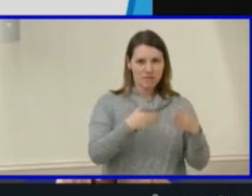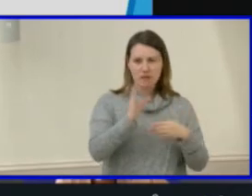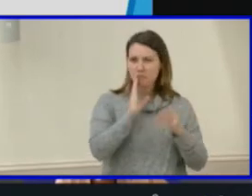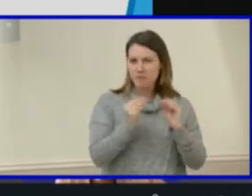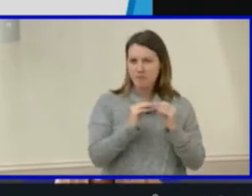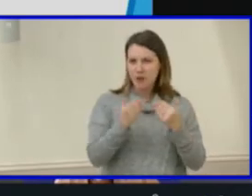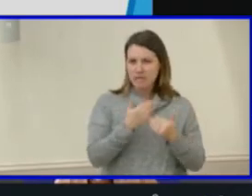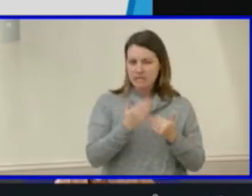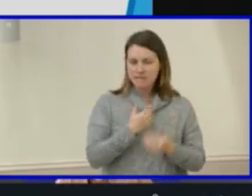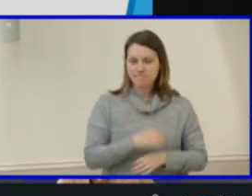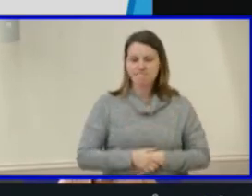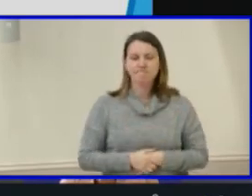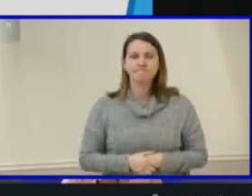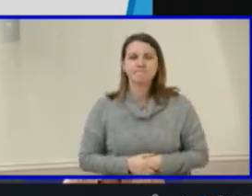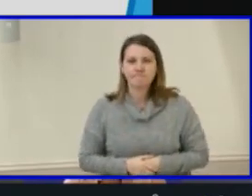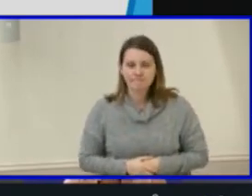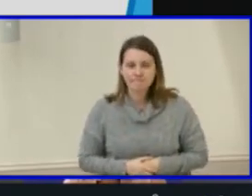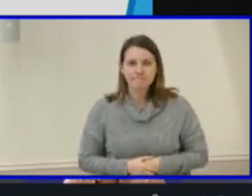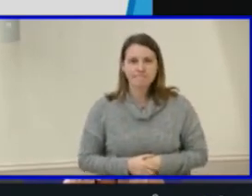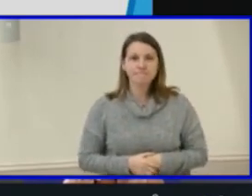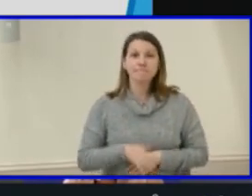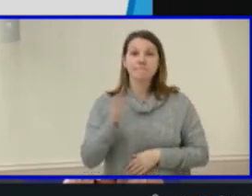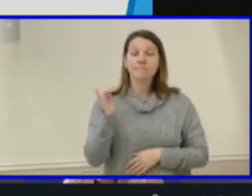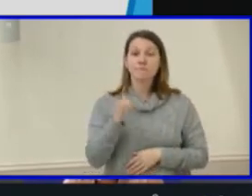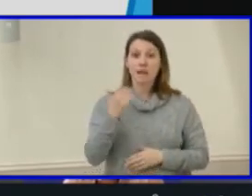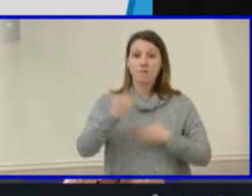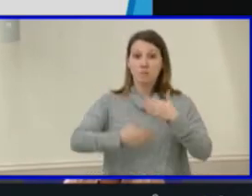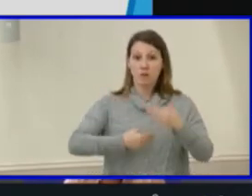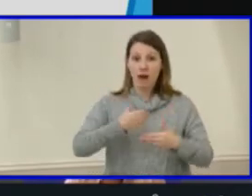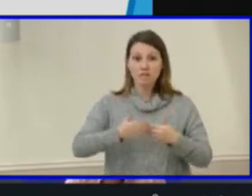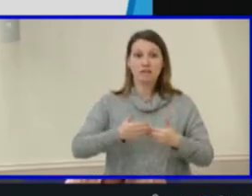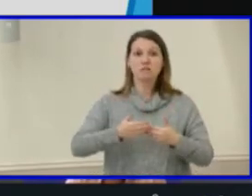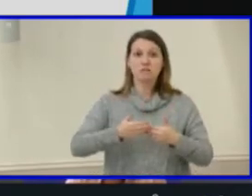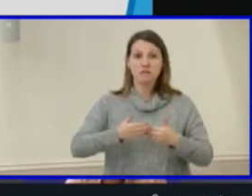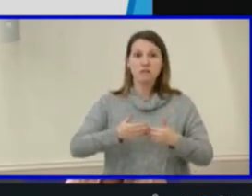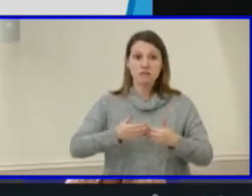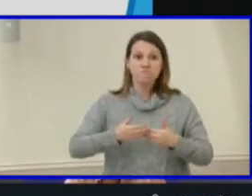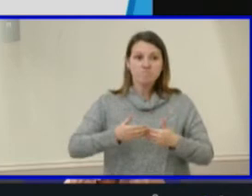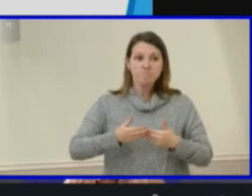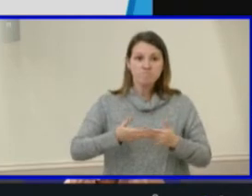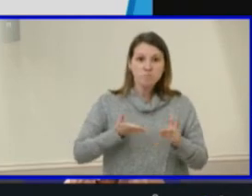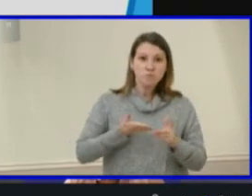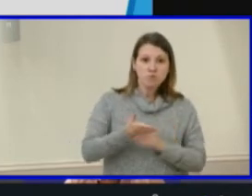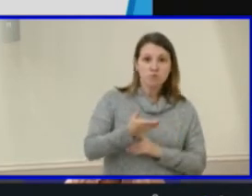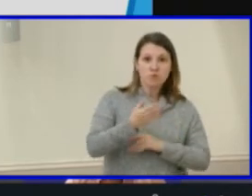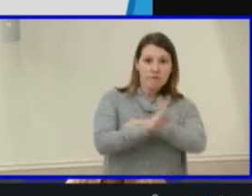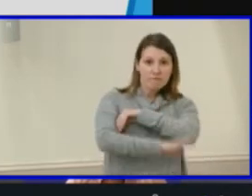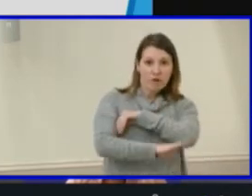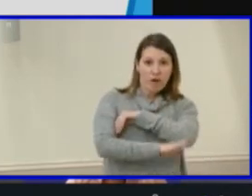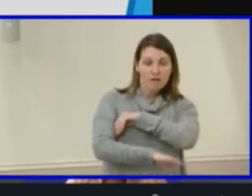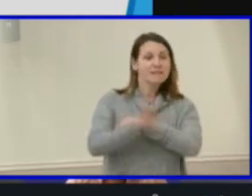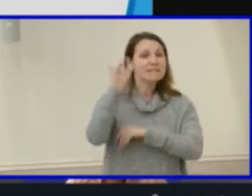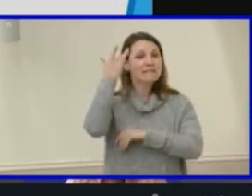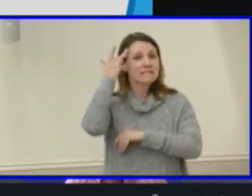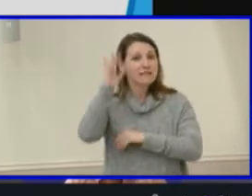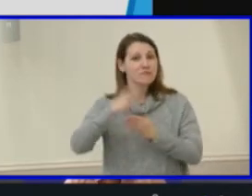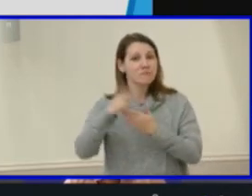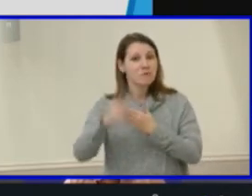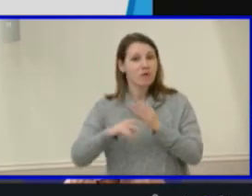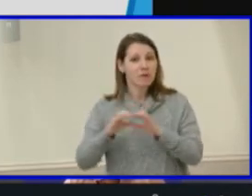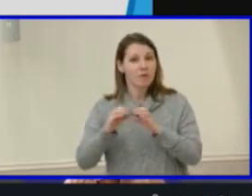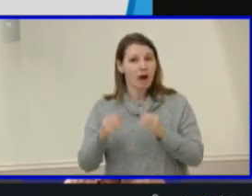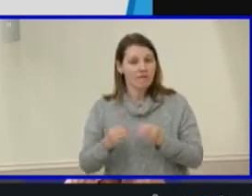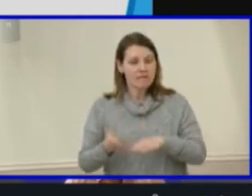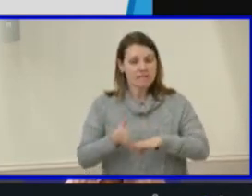As the Maggie L. Walker application process has progressed this fall, the Gifted Programs Office has increased our efforts to reach our